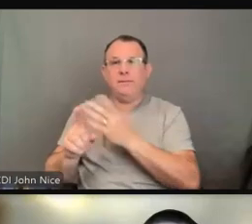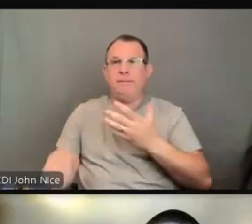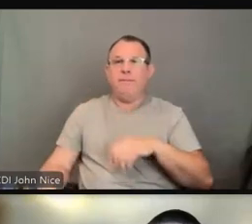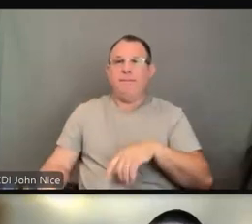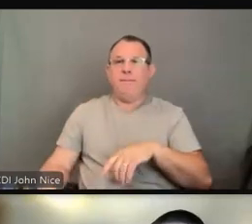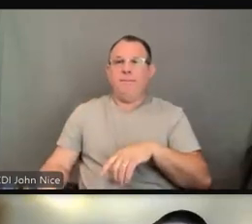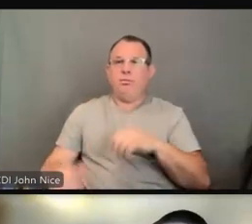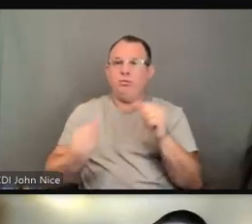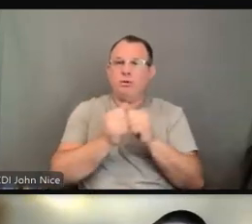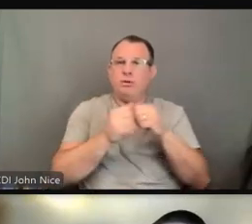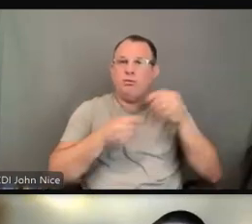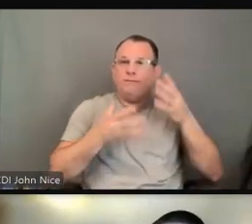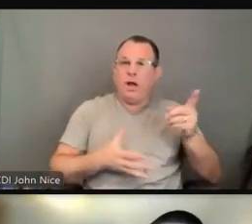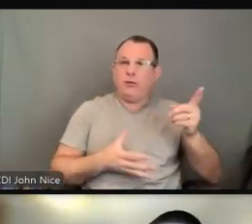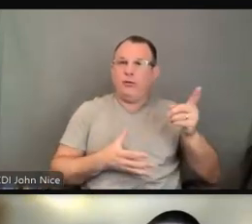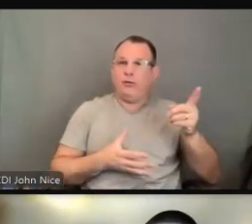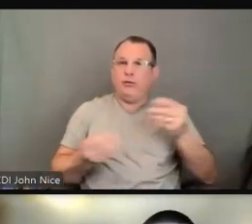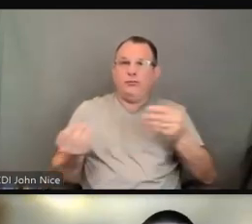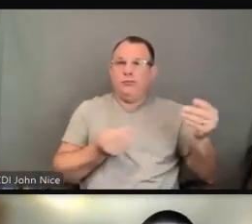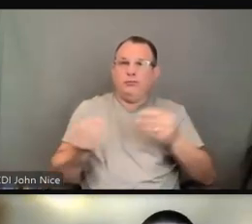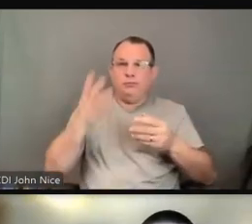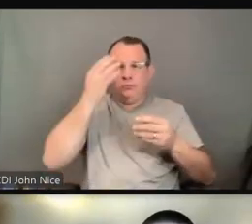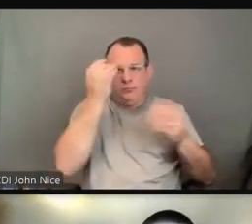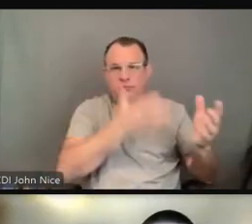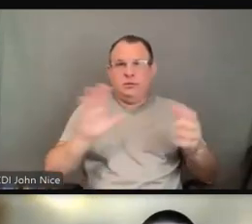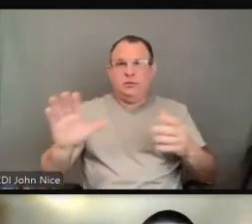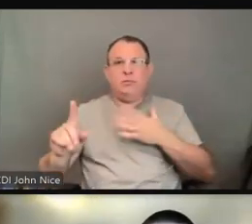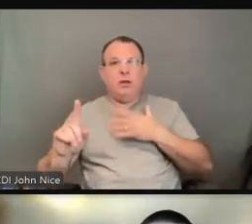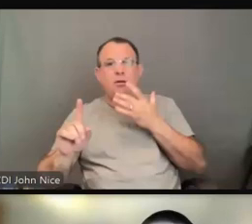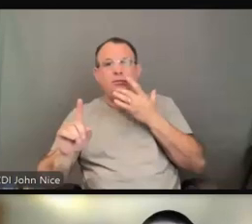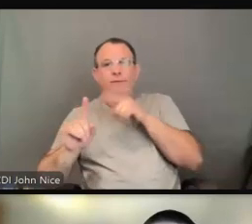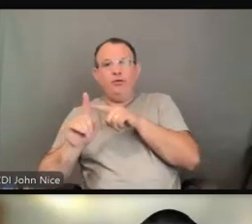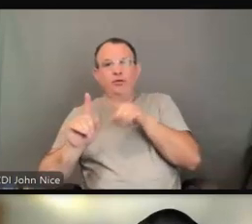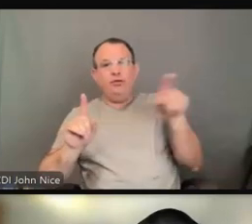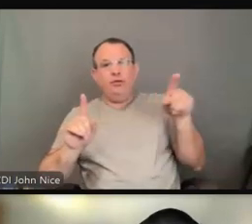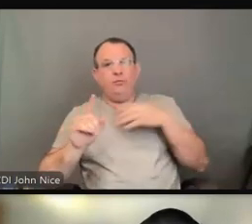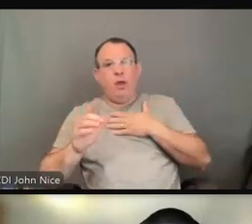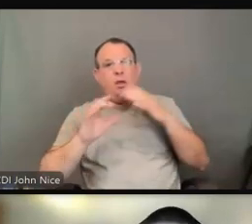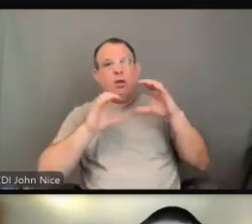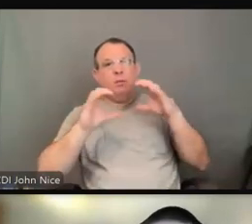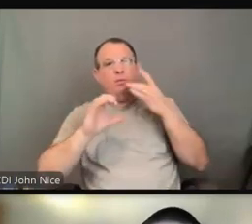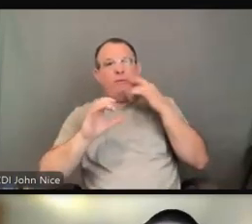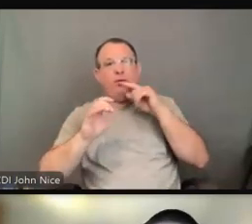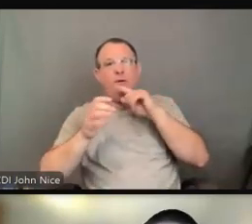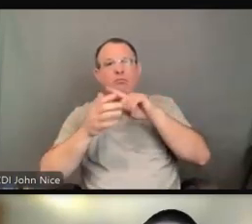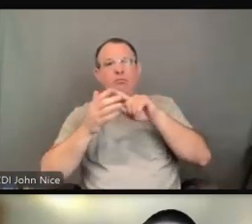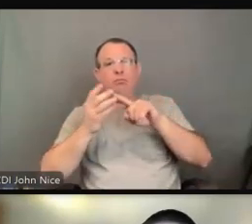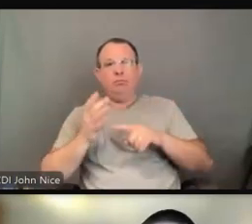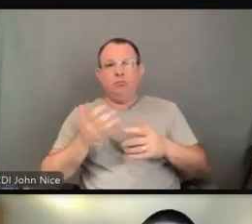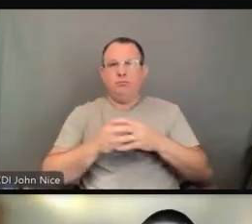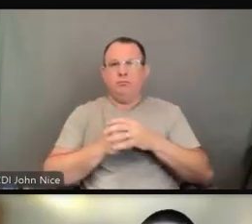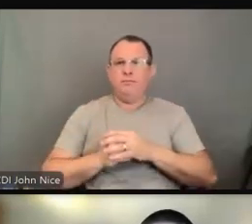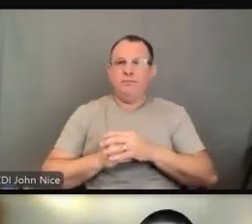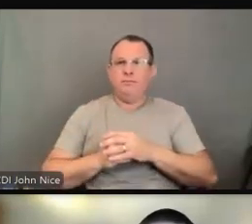their needs for communication, that that's something that should definitely be brought up.